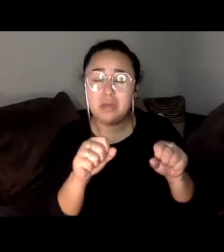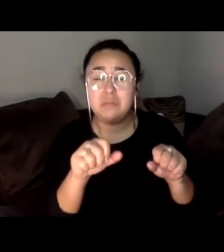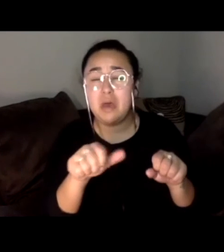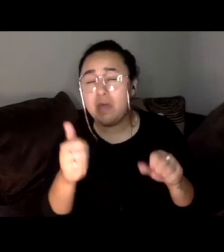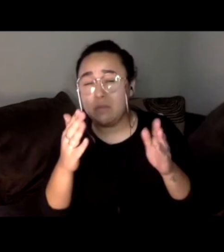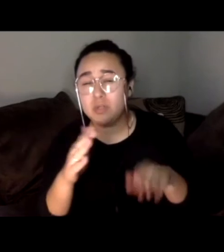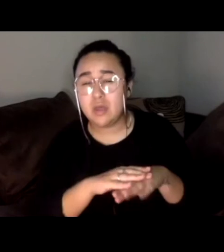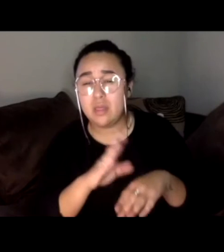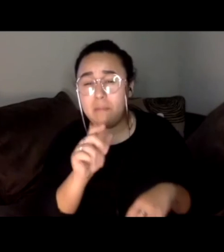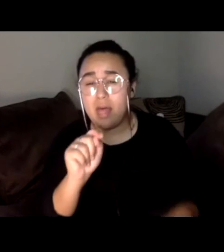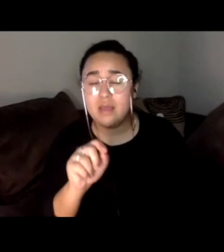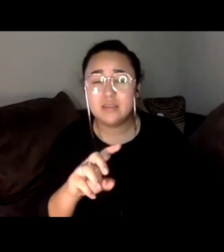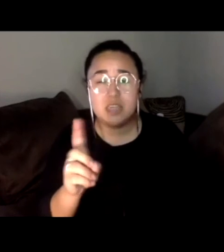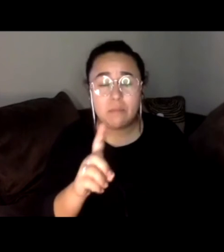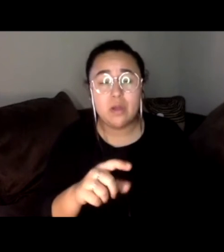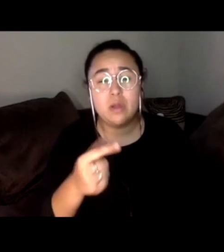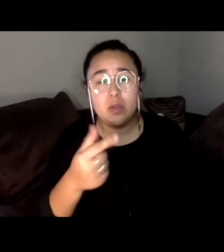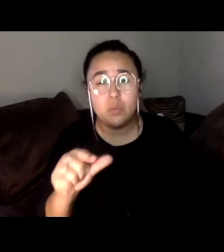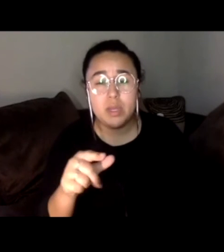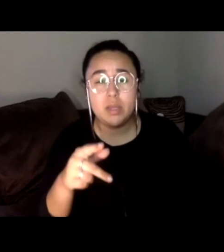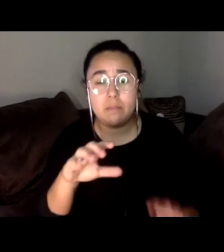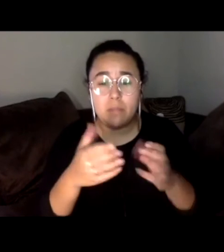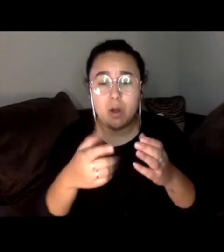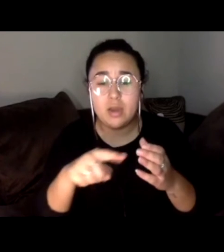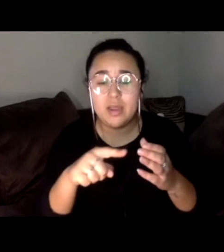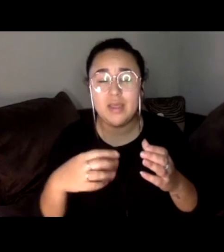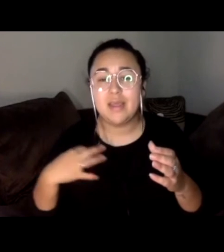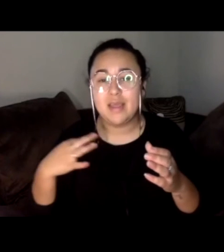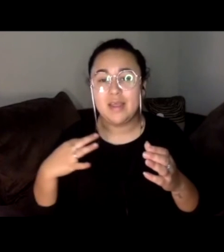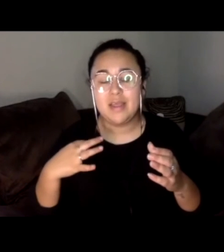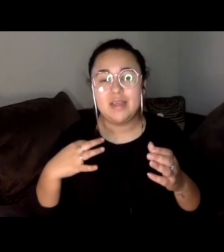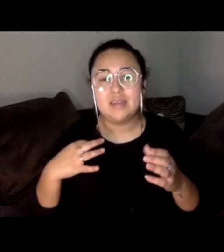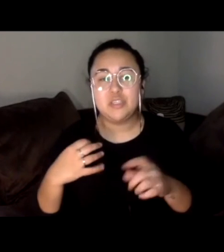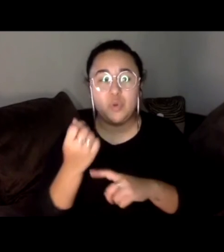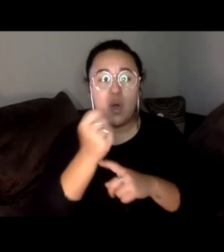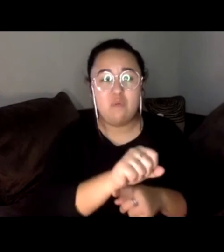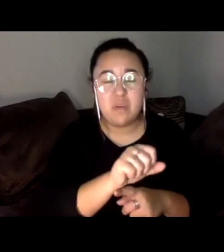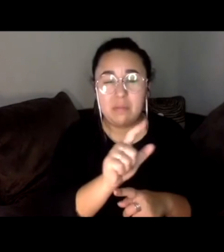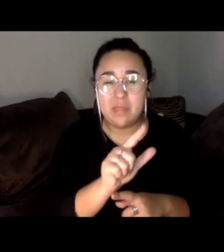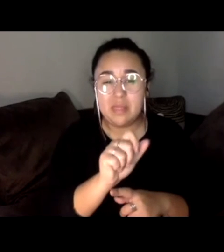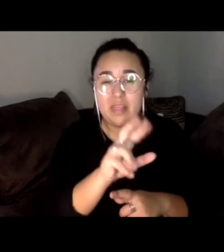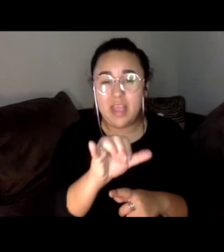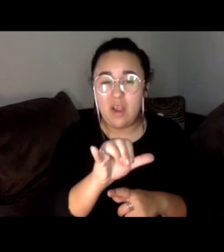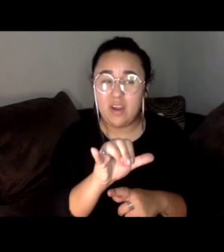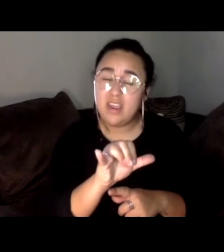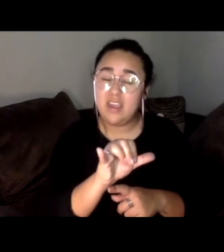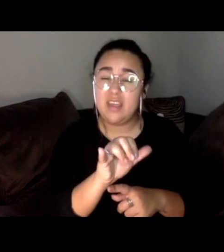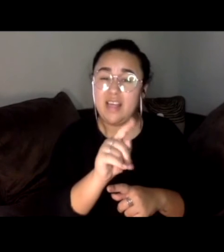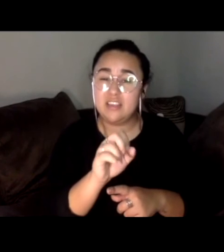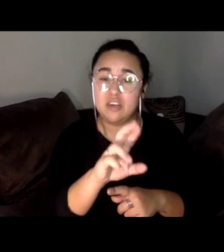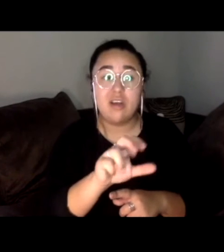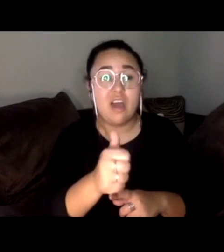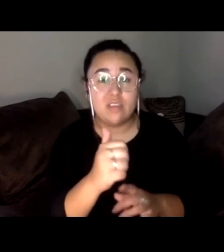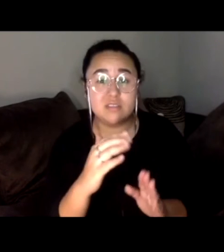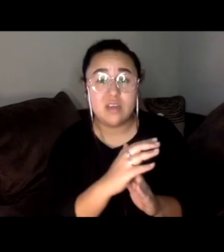somebody else of your choice, being able to overcome a Larry Elder or any of the other top Republican candidates is very